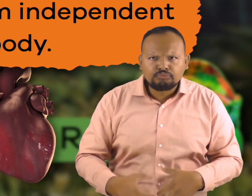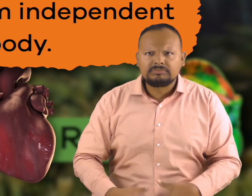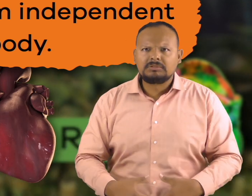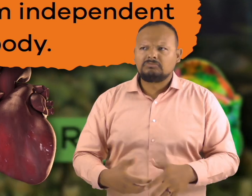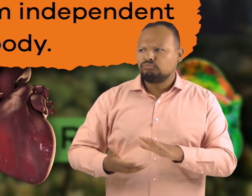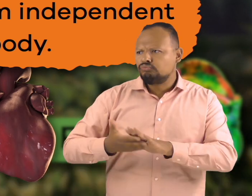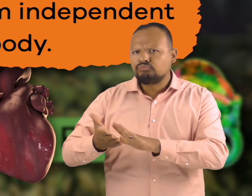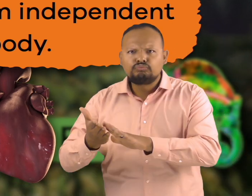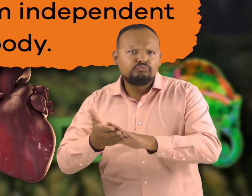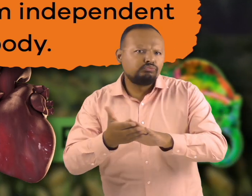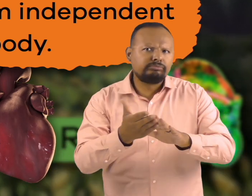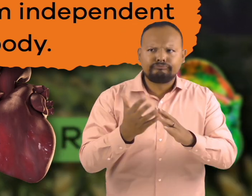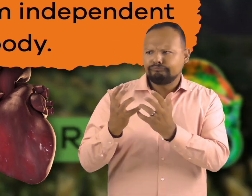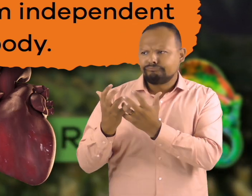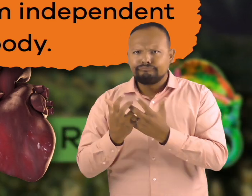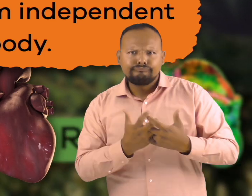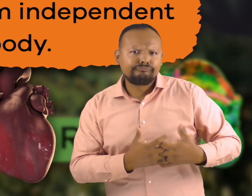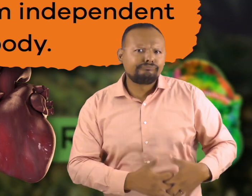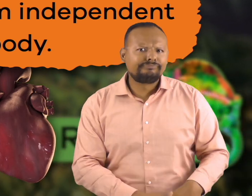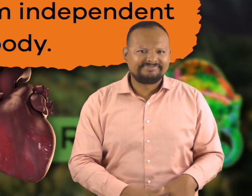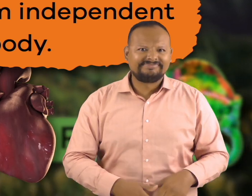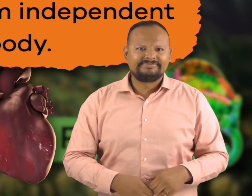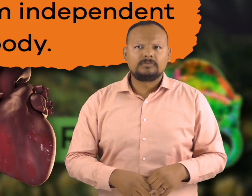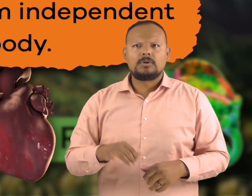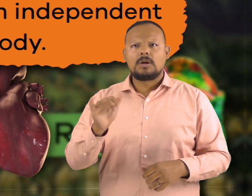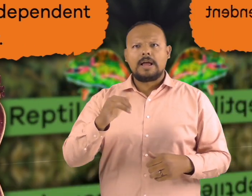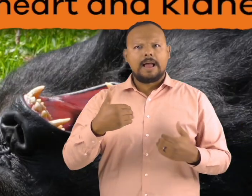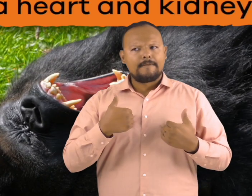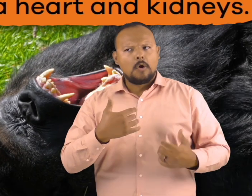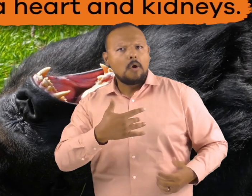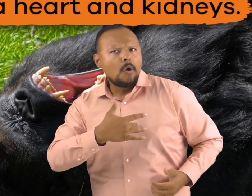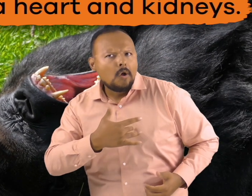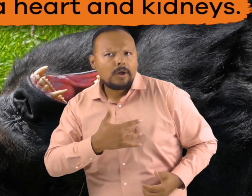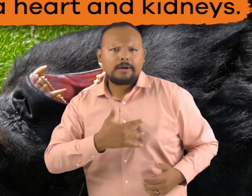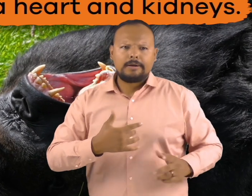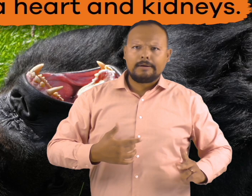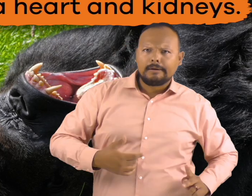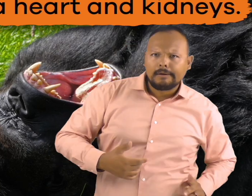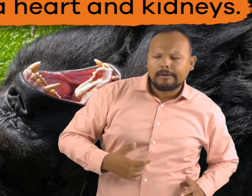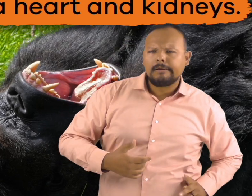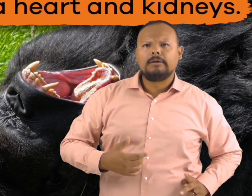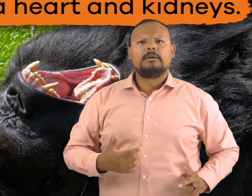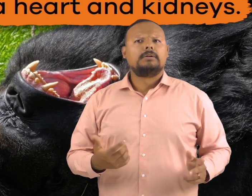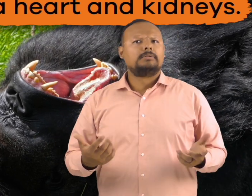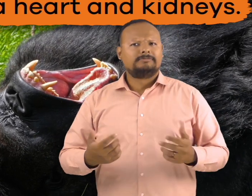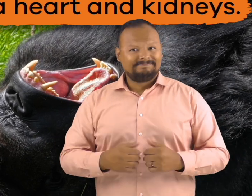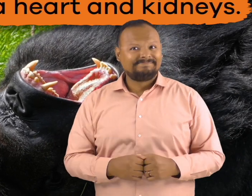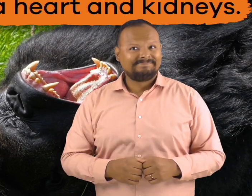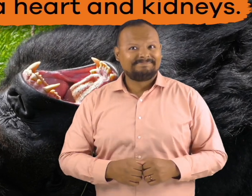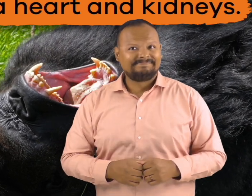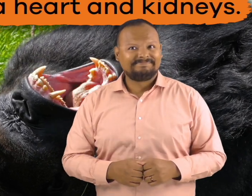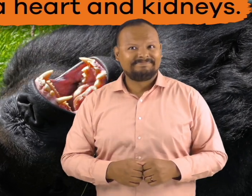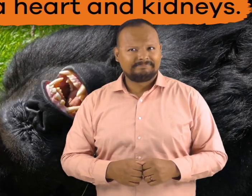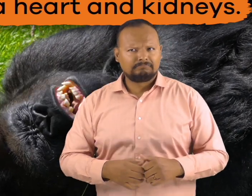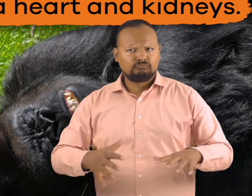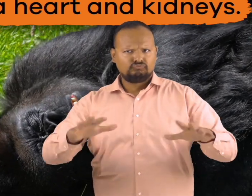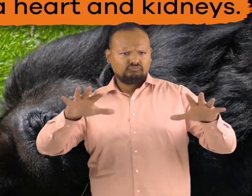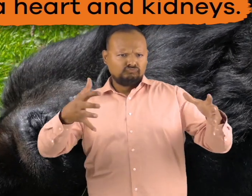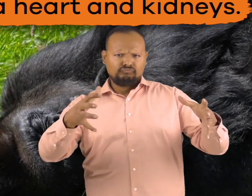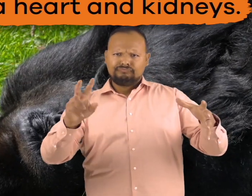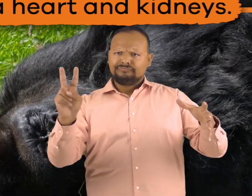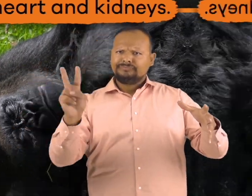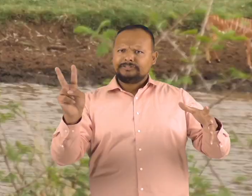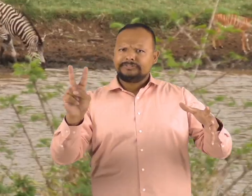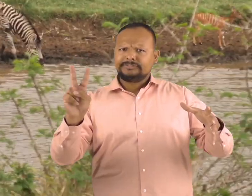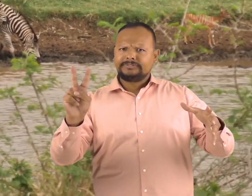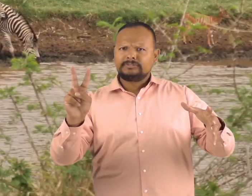from each other and can perform independent functions in the body. They also have a heart and kidneys. Pretty cool,